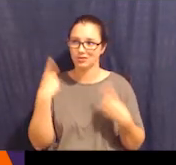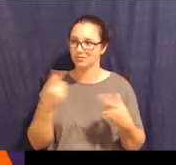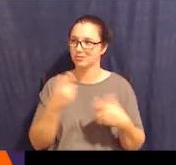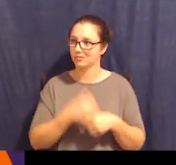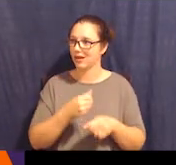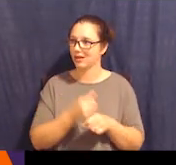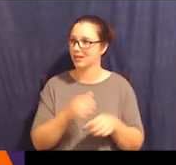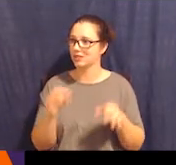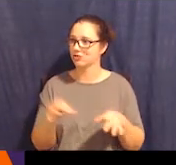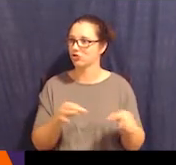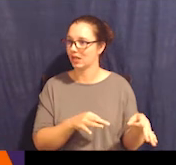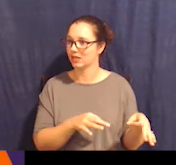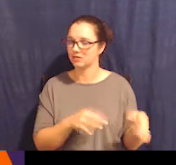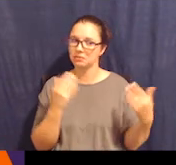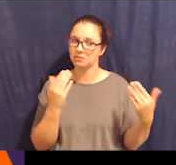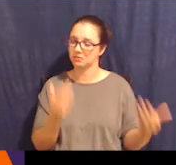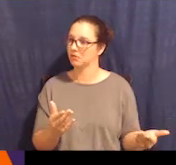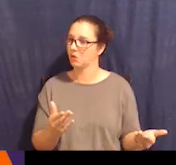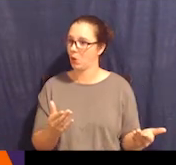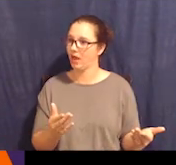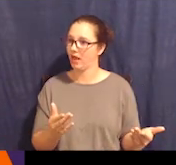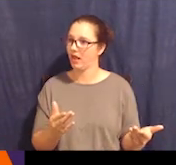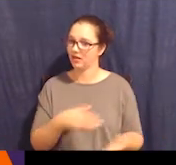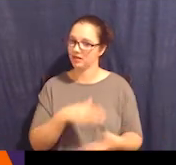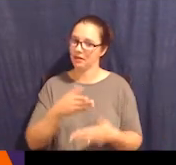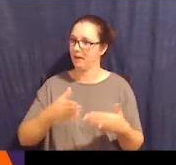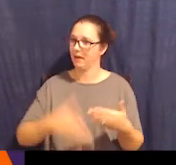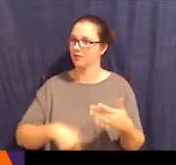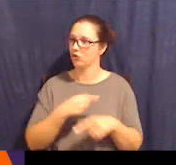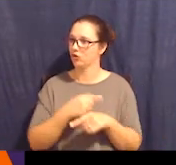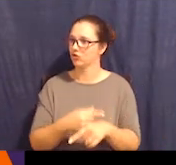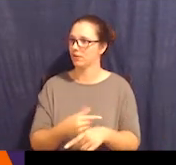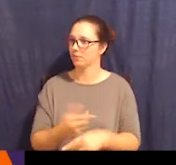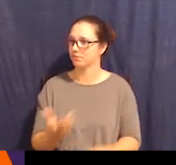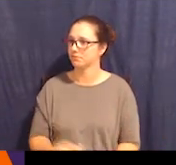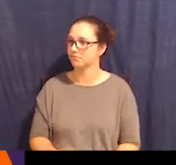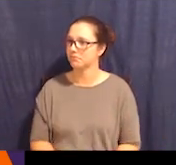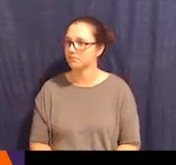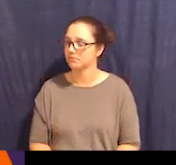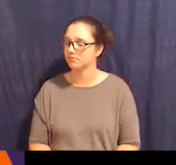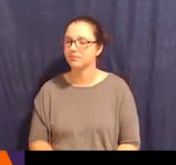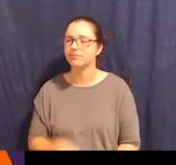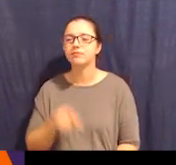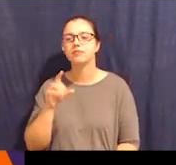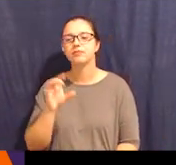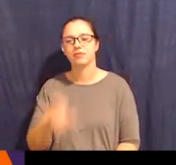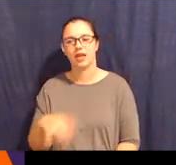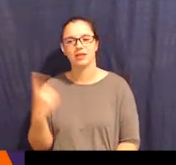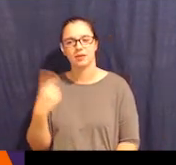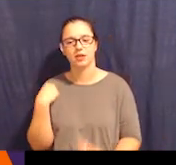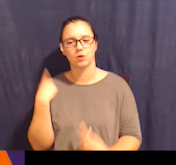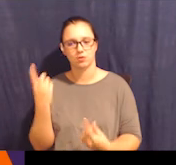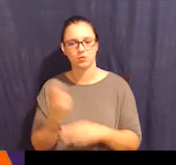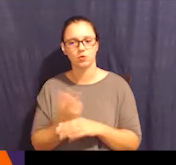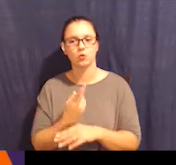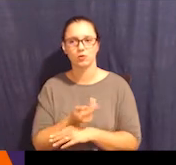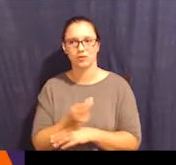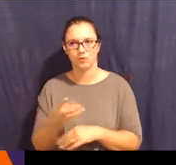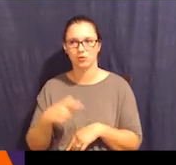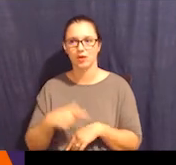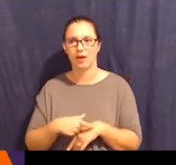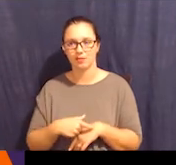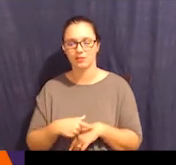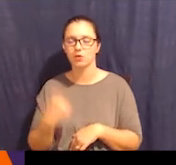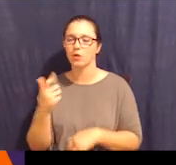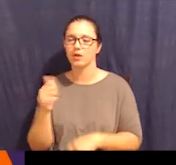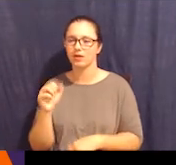guardianship. This is a strategy that we've used a couple of times. One of the cases is Tyler Boras's case. He actually